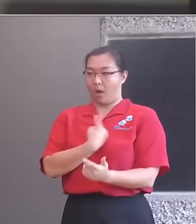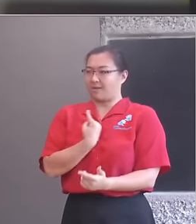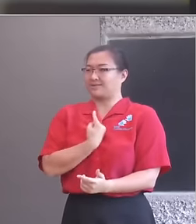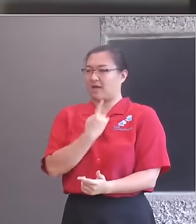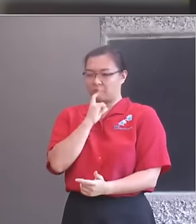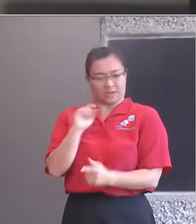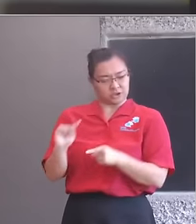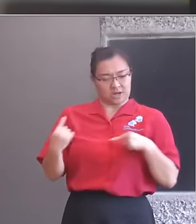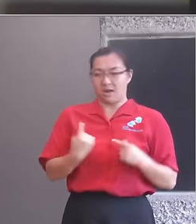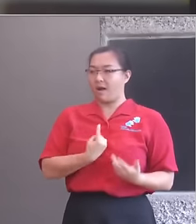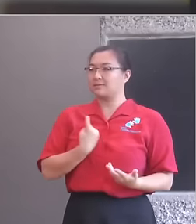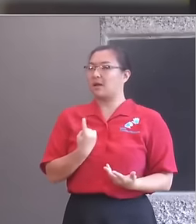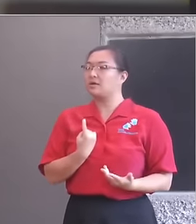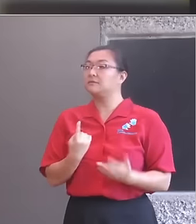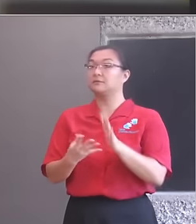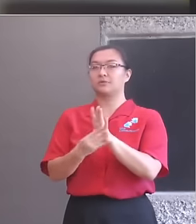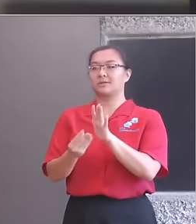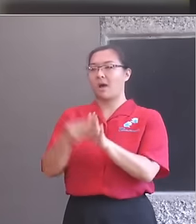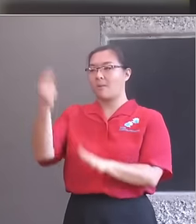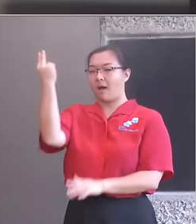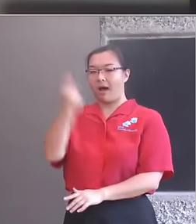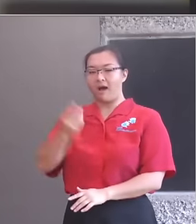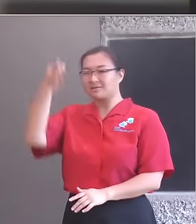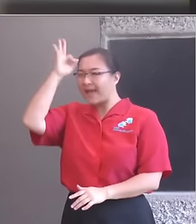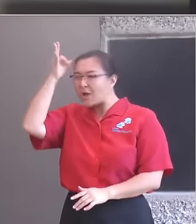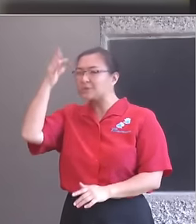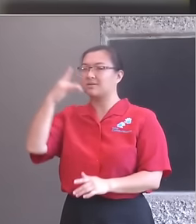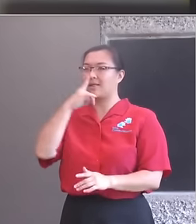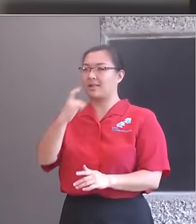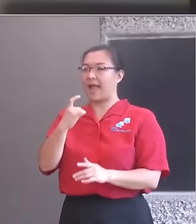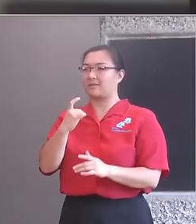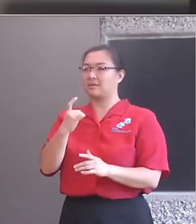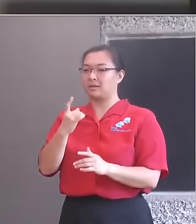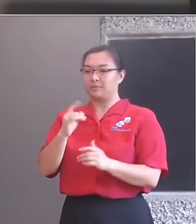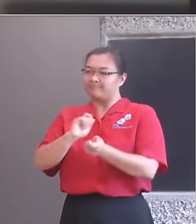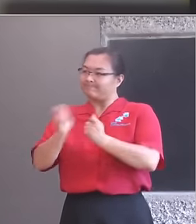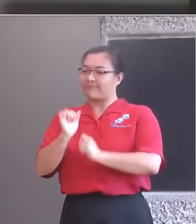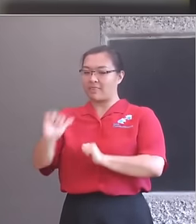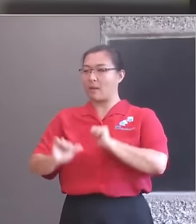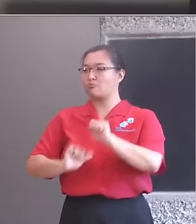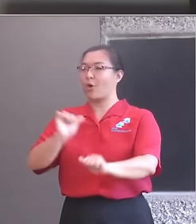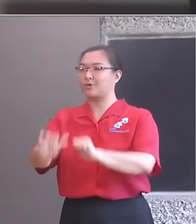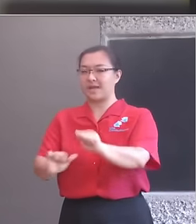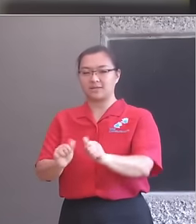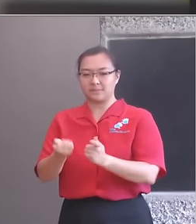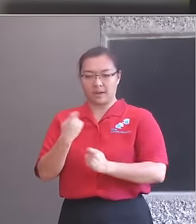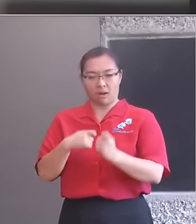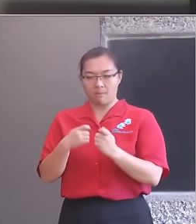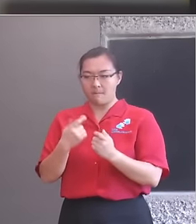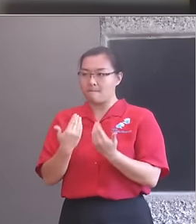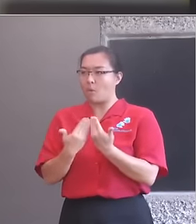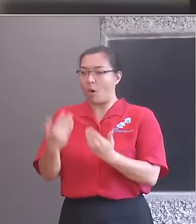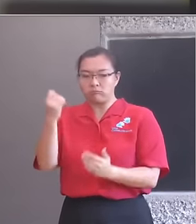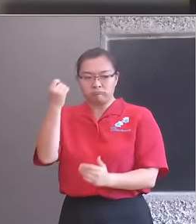organizations can make their thinking more responsive to the needs of children and young people and schools. Through these partnerships,